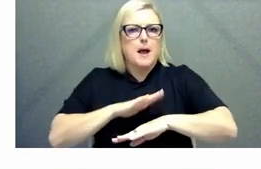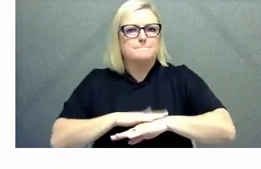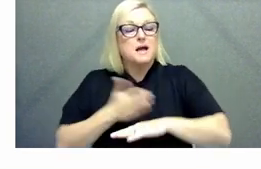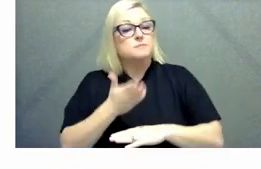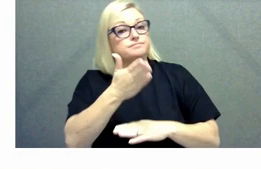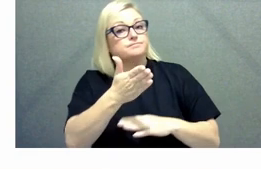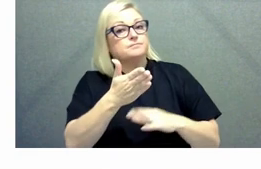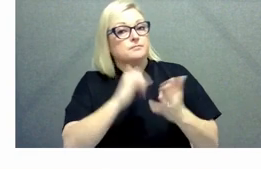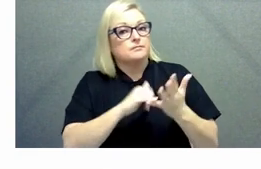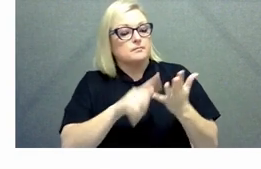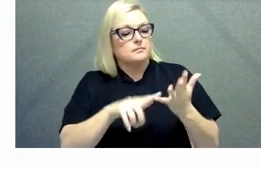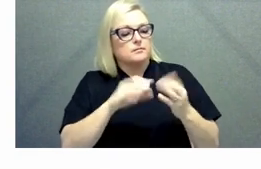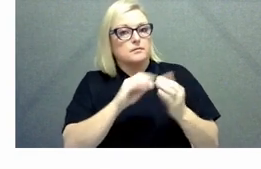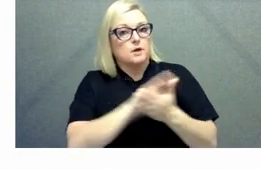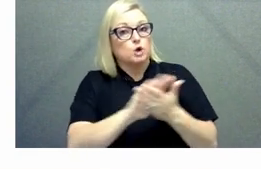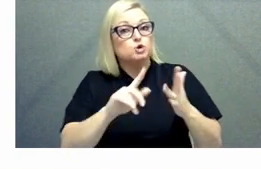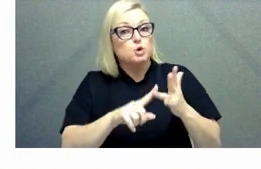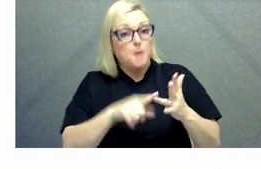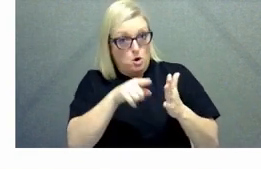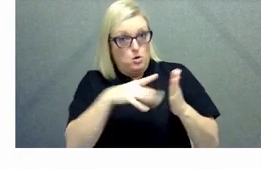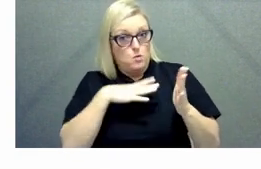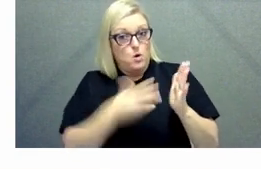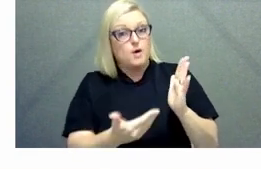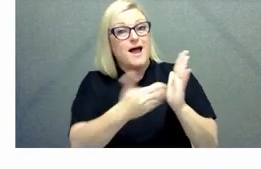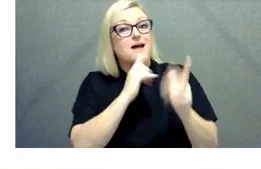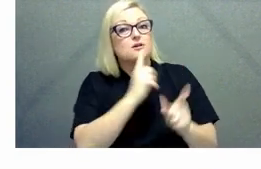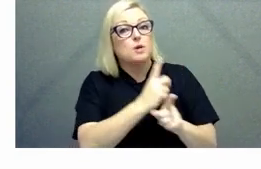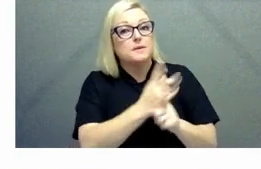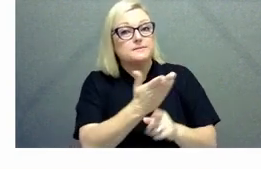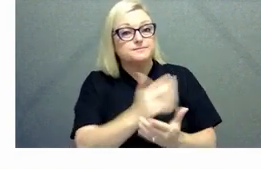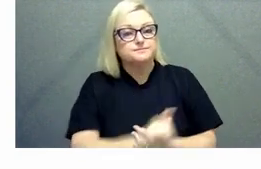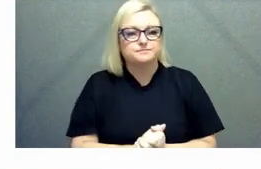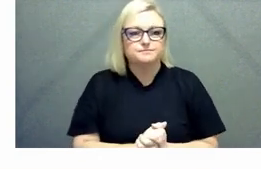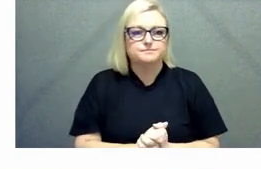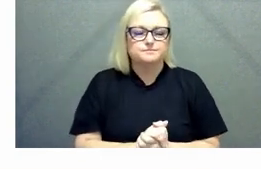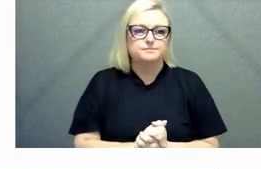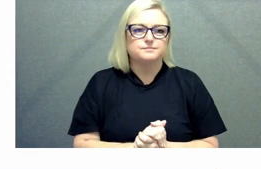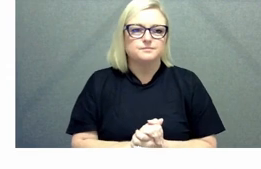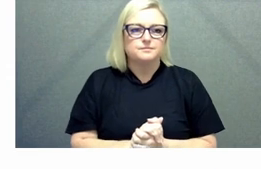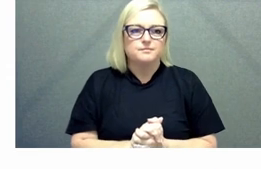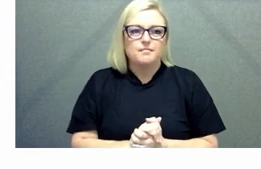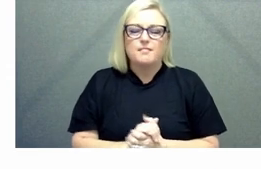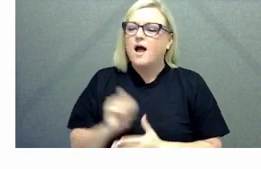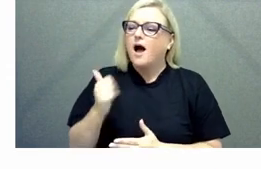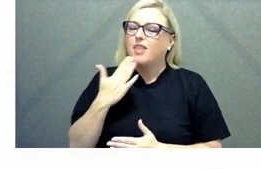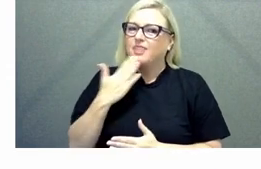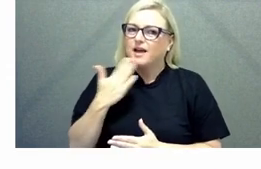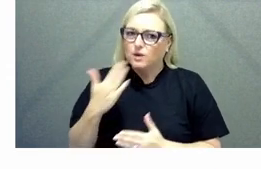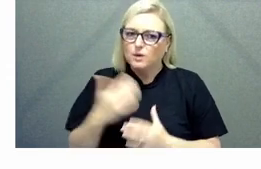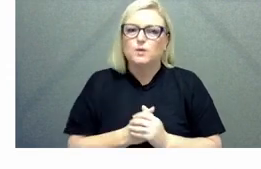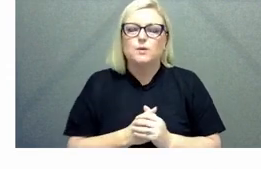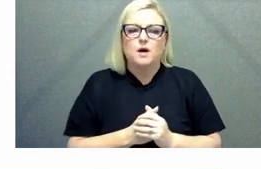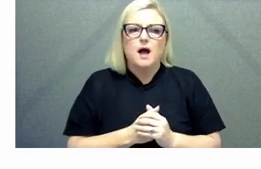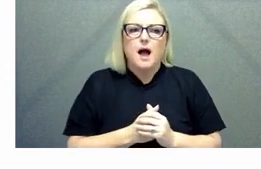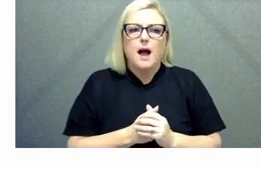anything um to what Sybilla and Jessica have said yeah thanks AJ uh and as both Sybilla and and